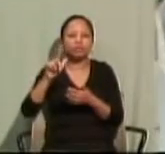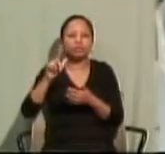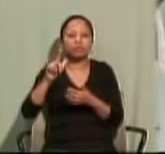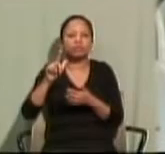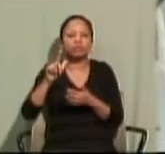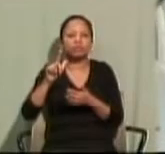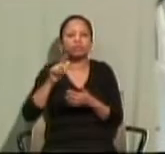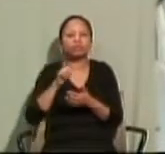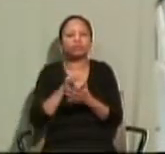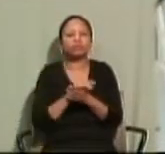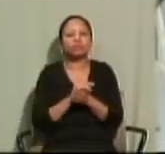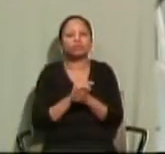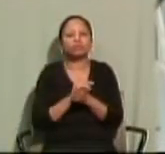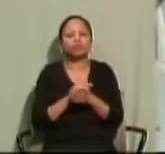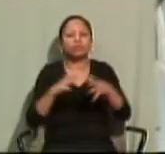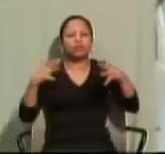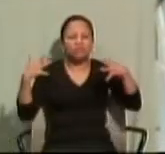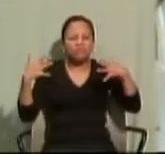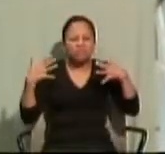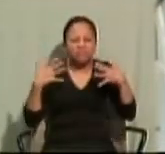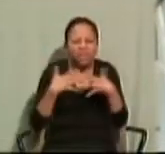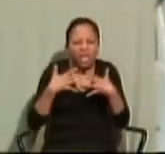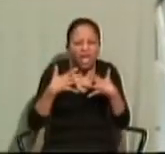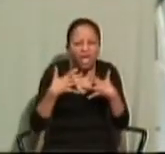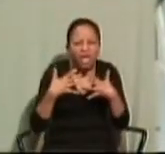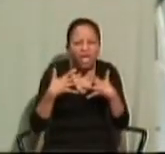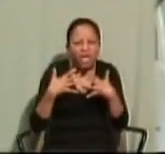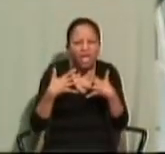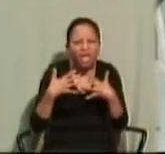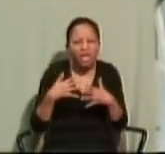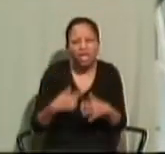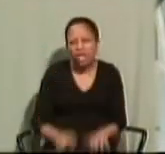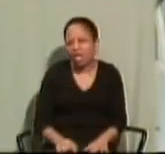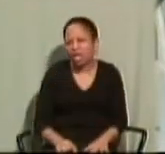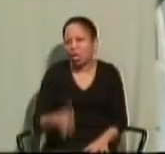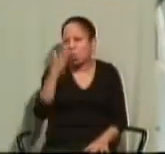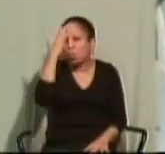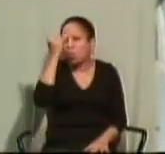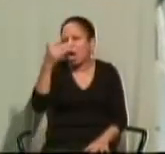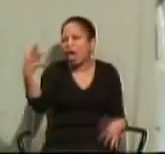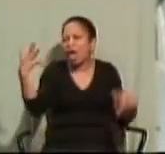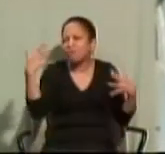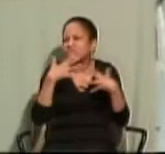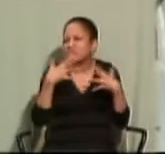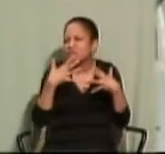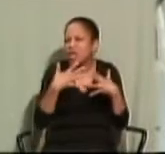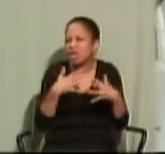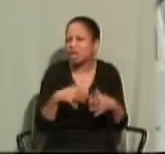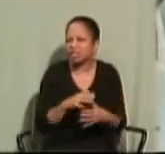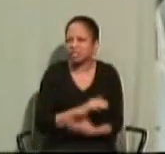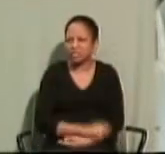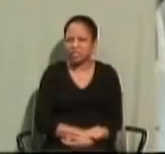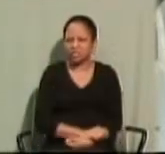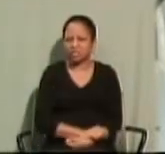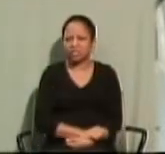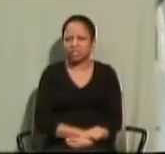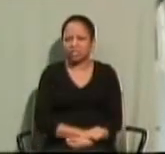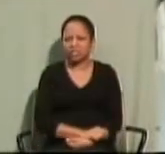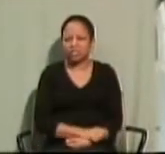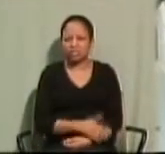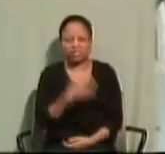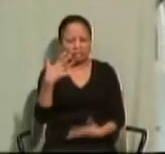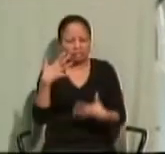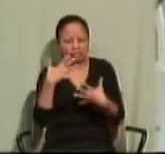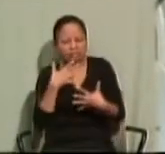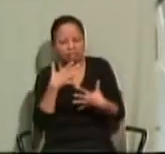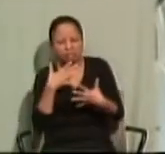from fear. Why are we afraid? I think for most of